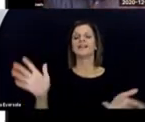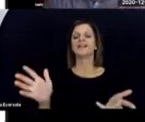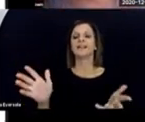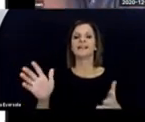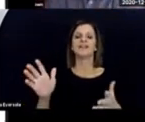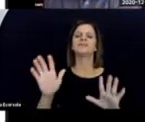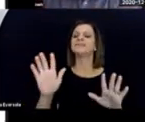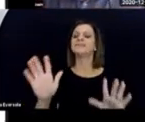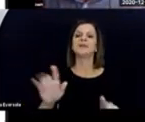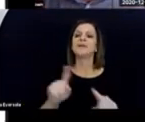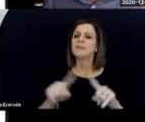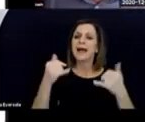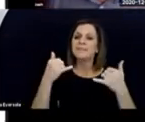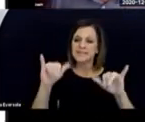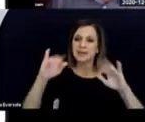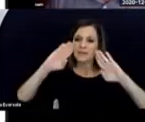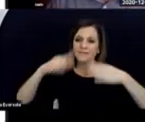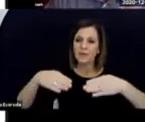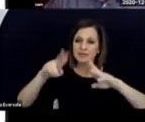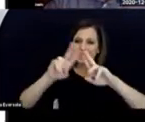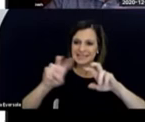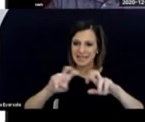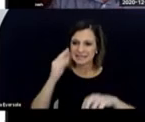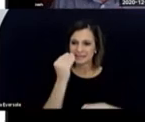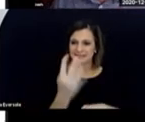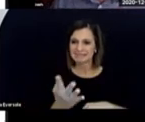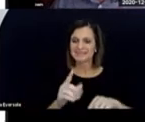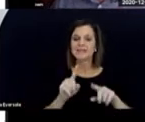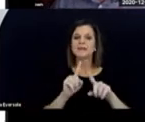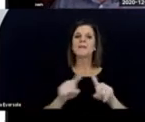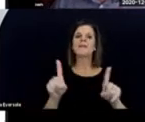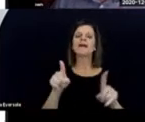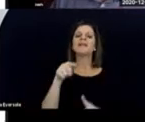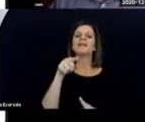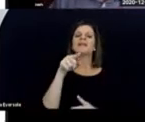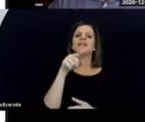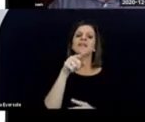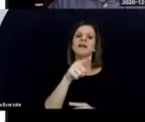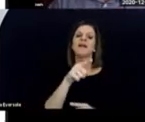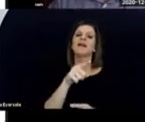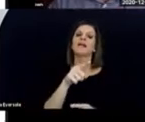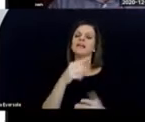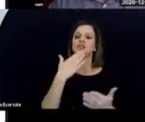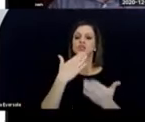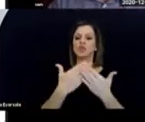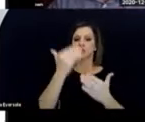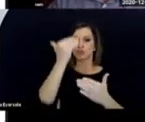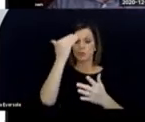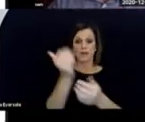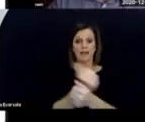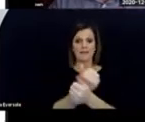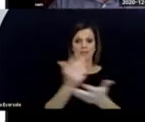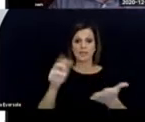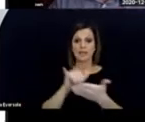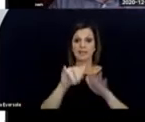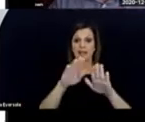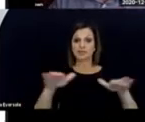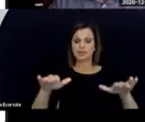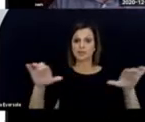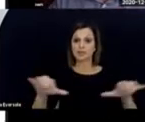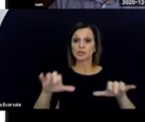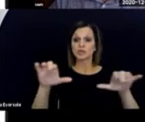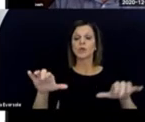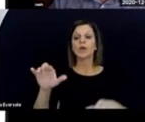when I'm about to a big leap. I'm still talking about assessment. But it's good to know that everything the child